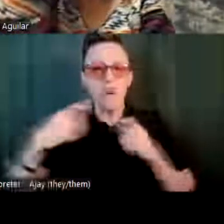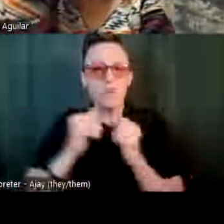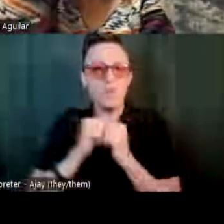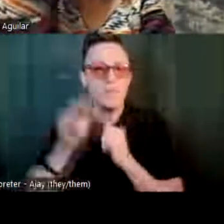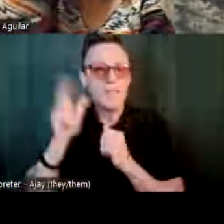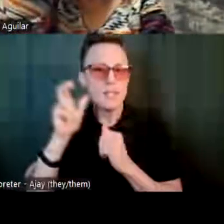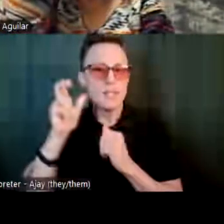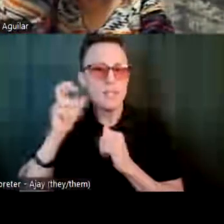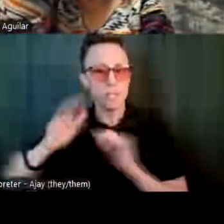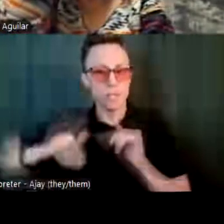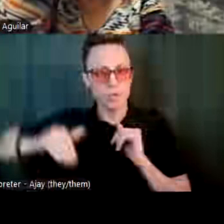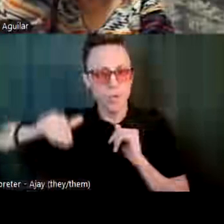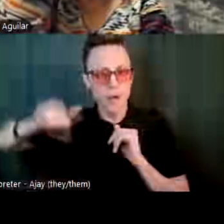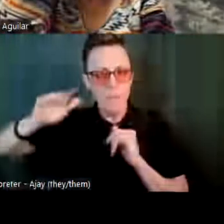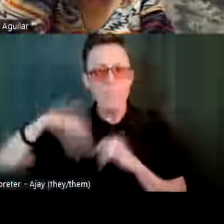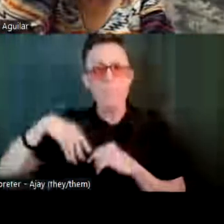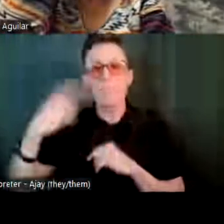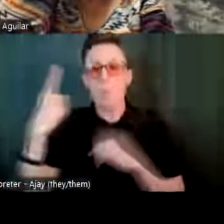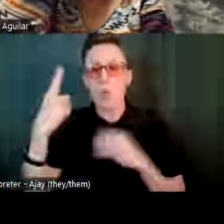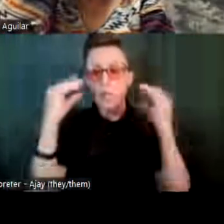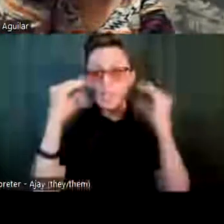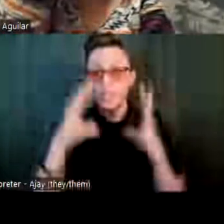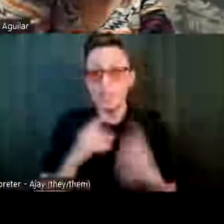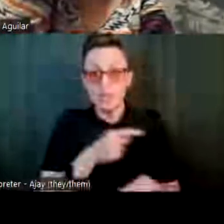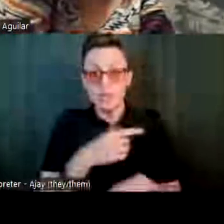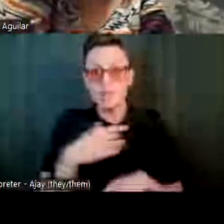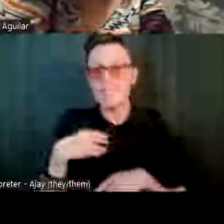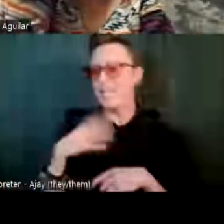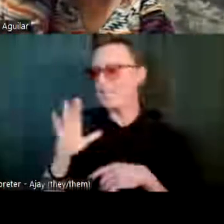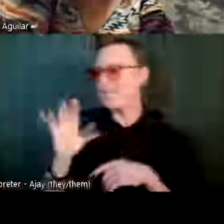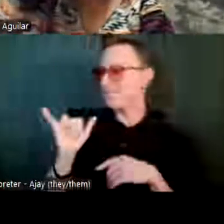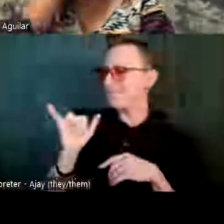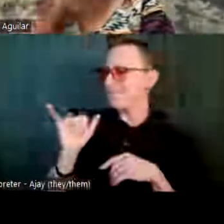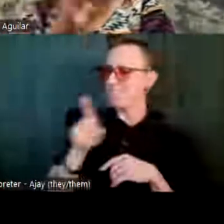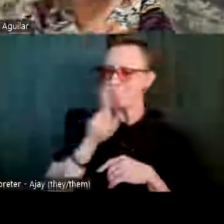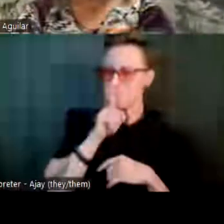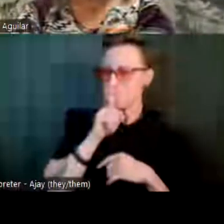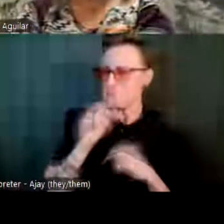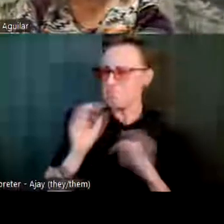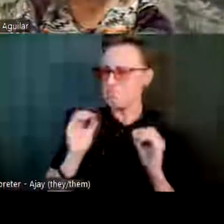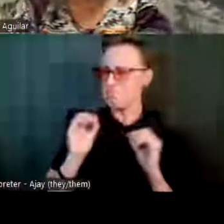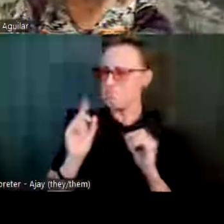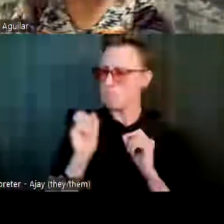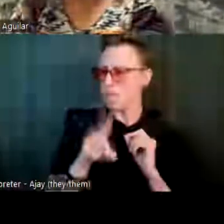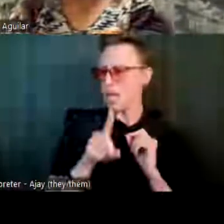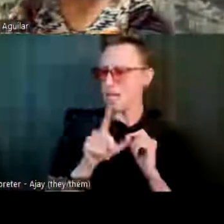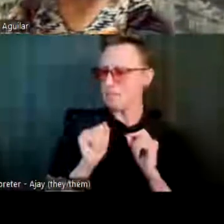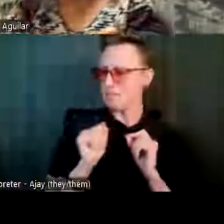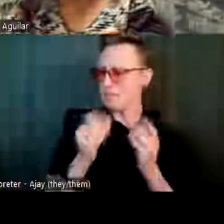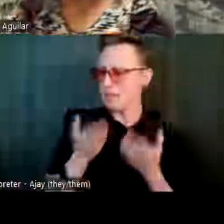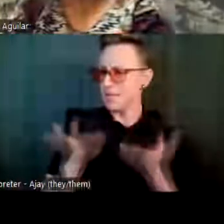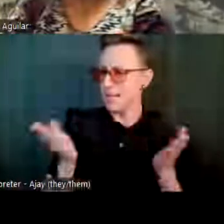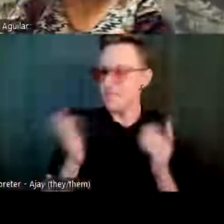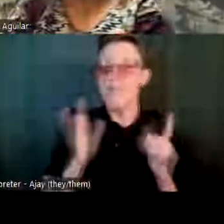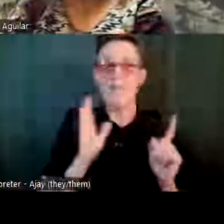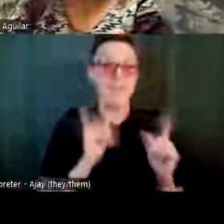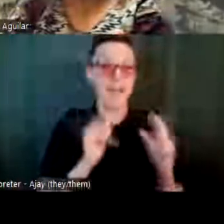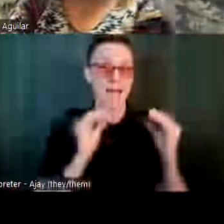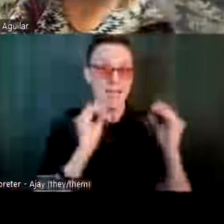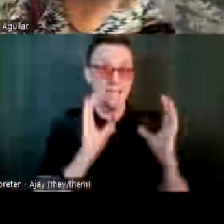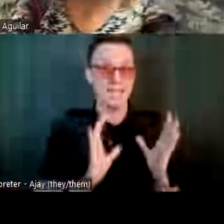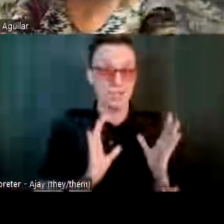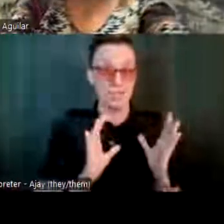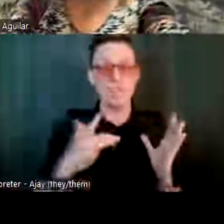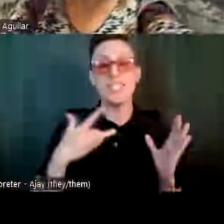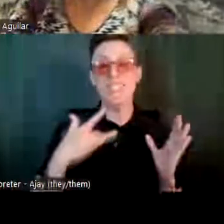And I just remember having one teacher who was always like, yeah, he doesn't really ask questions or anything. And like this teacher was famous for speaking like in a